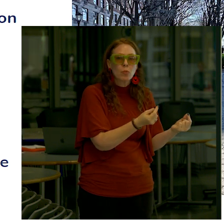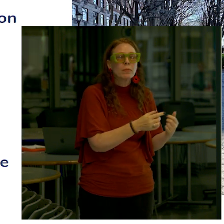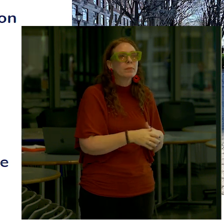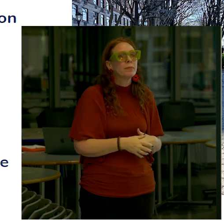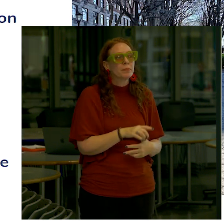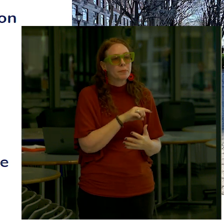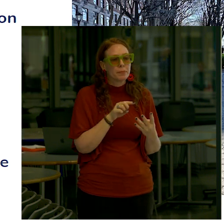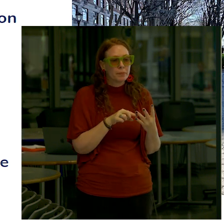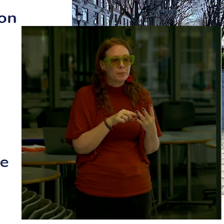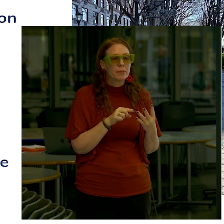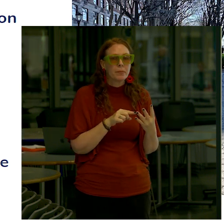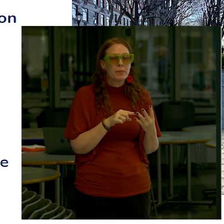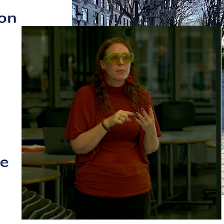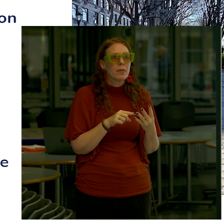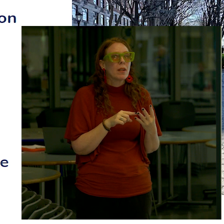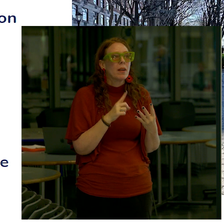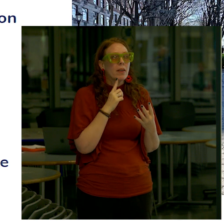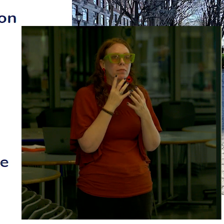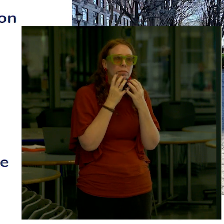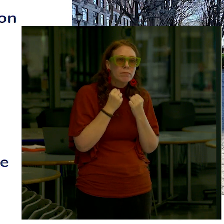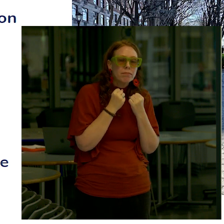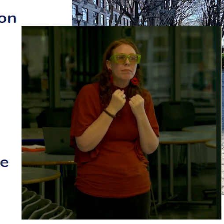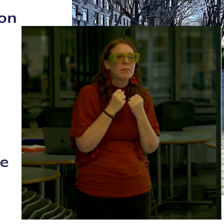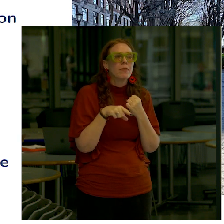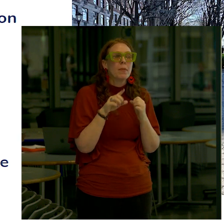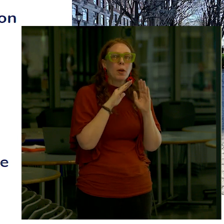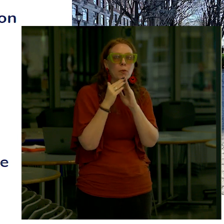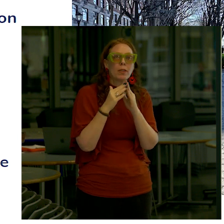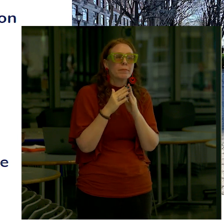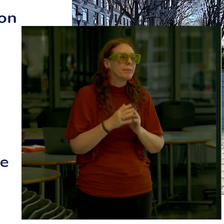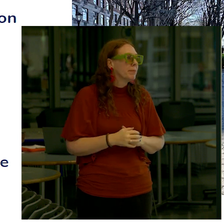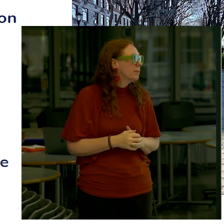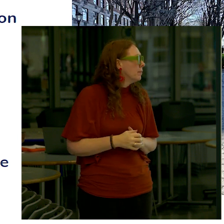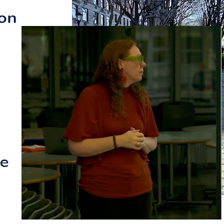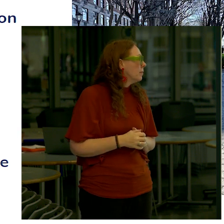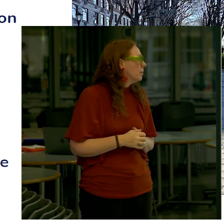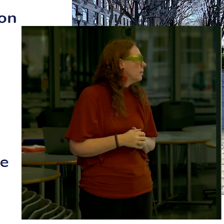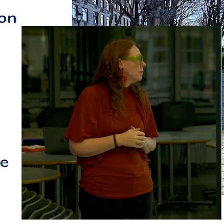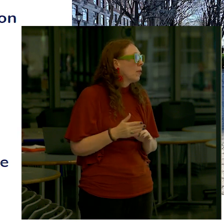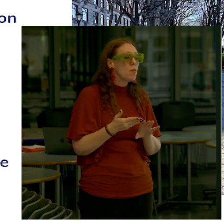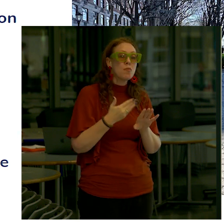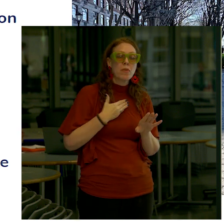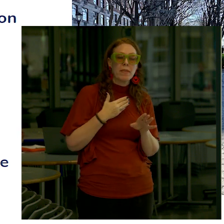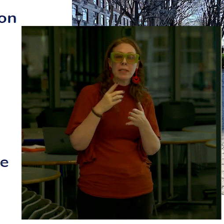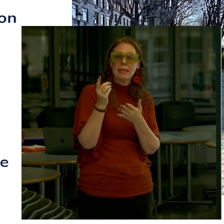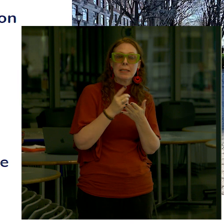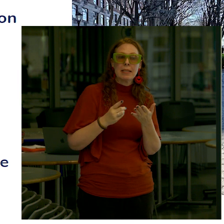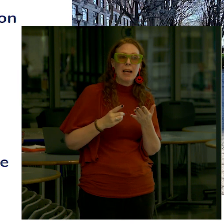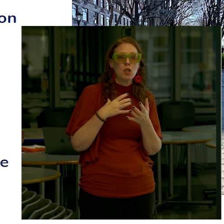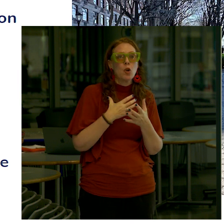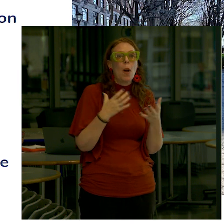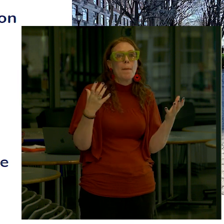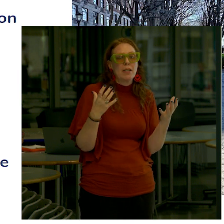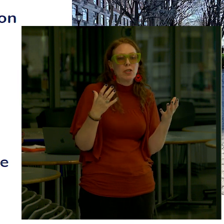and you know, a couple of the pieces are very valued by the community you know, the previous design we got some feedback had too